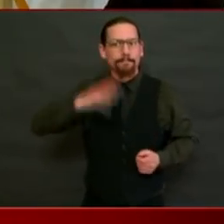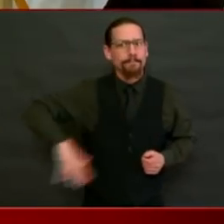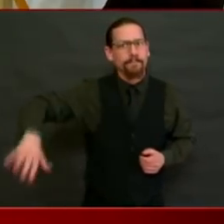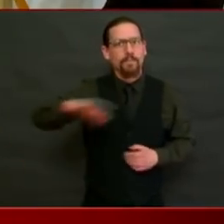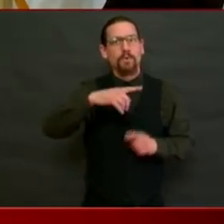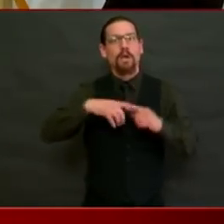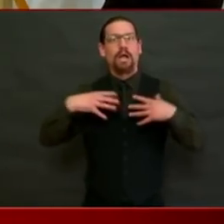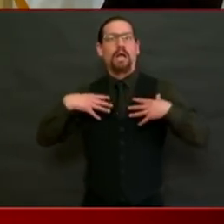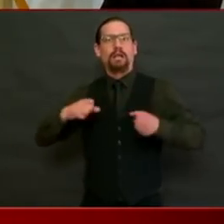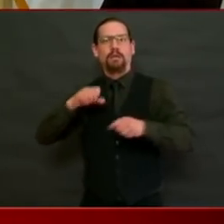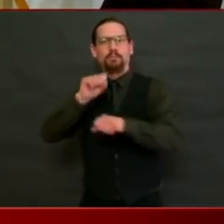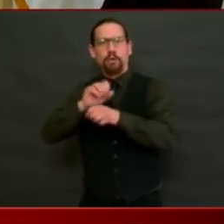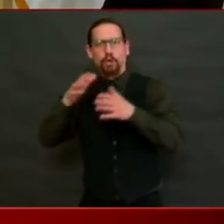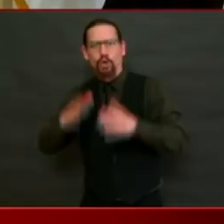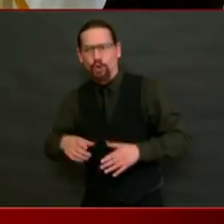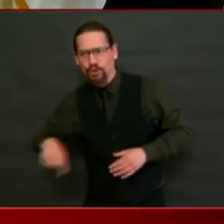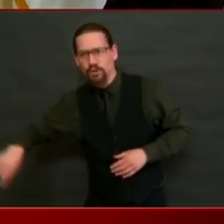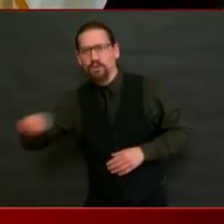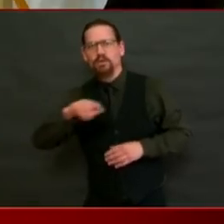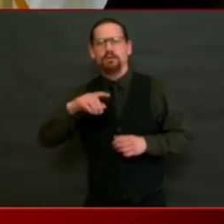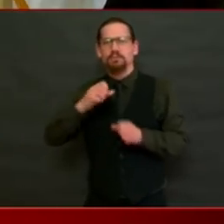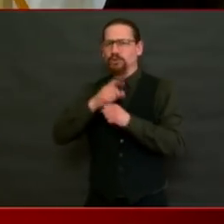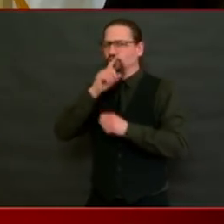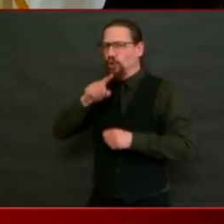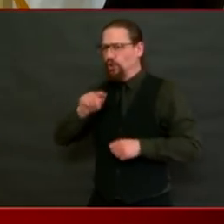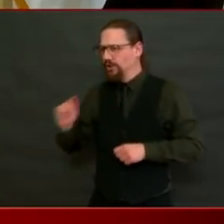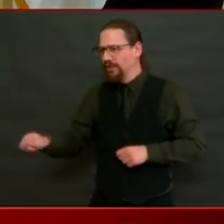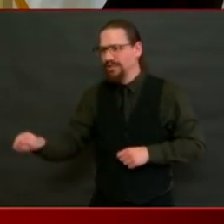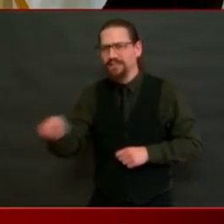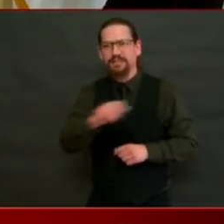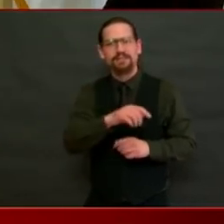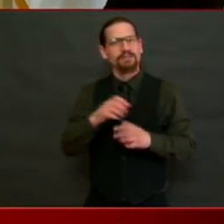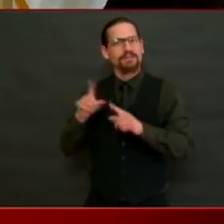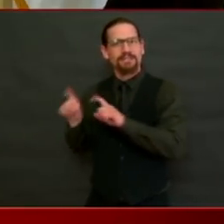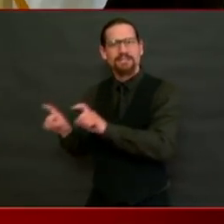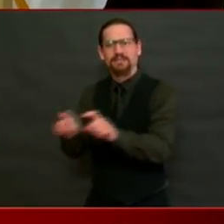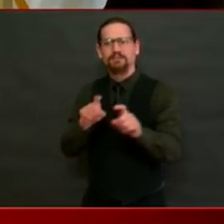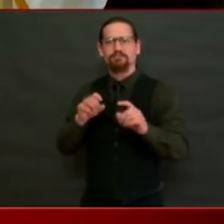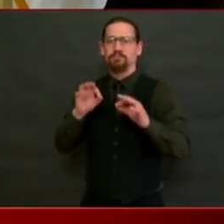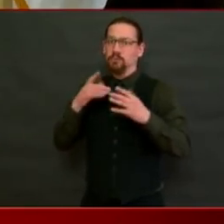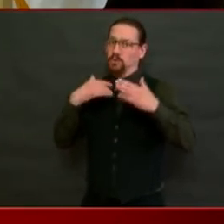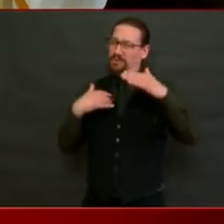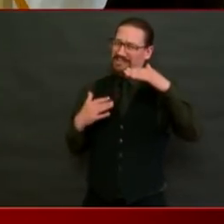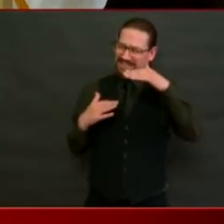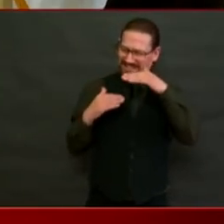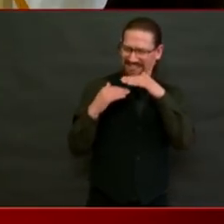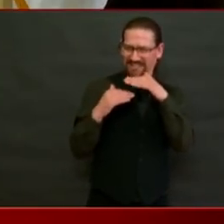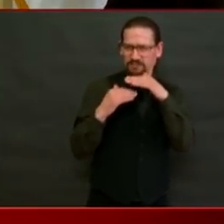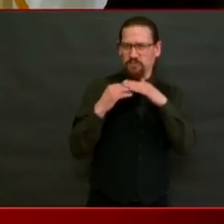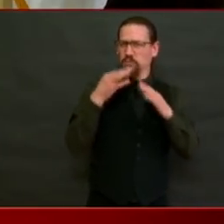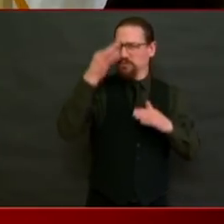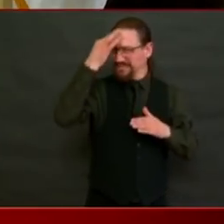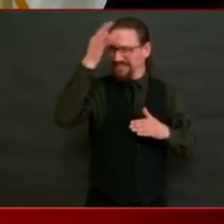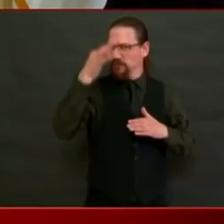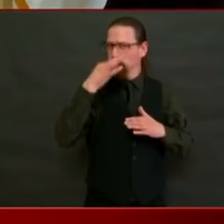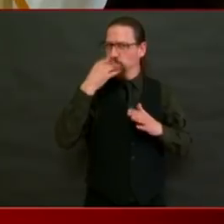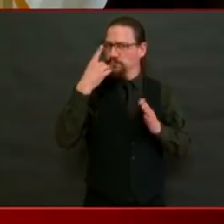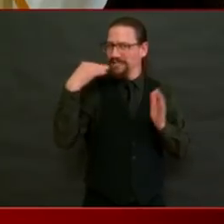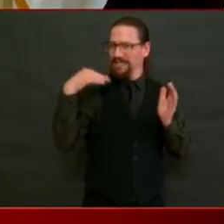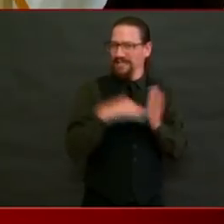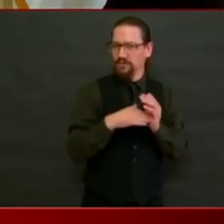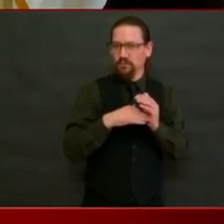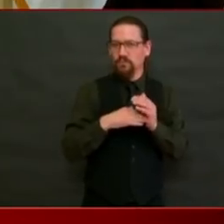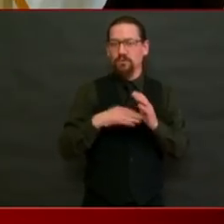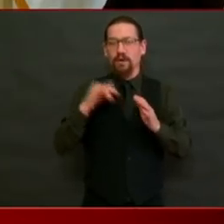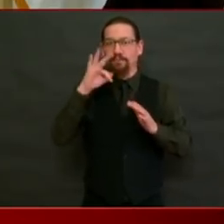in addressing the number. So we have come very close to the thousand when you have the compilation of all of those approaches in